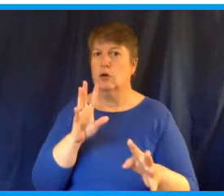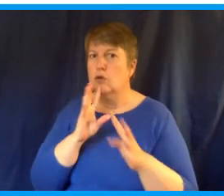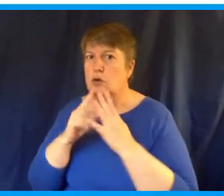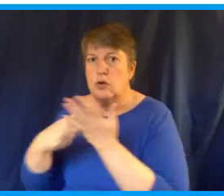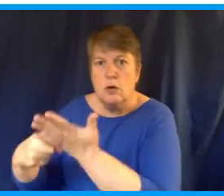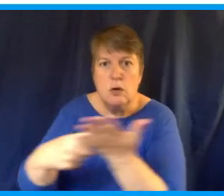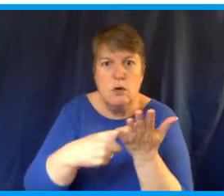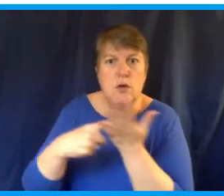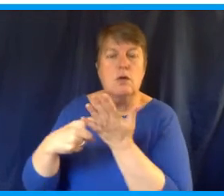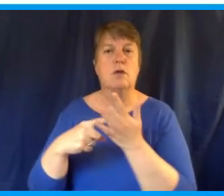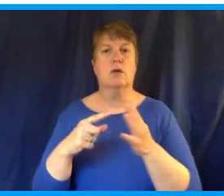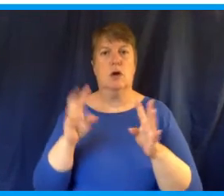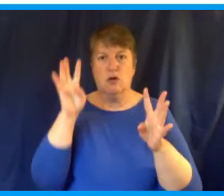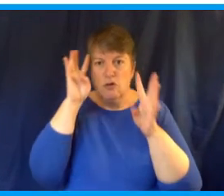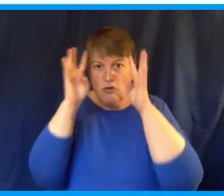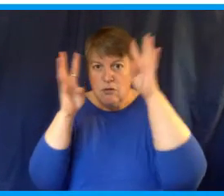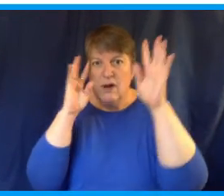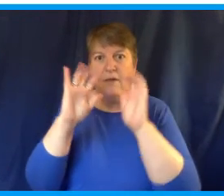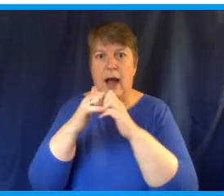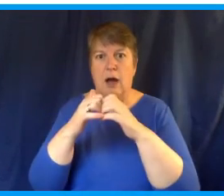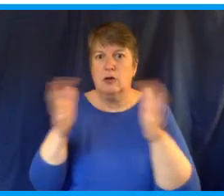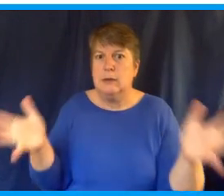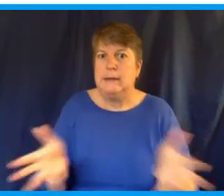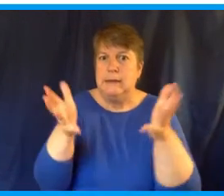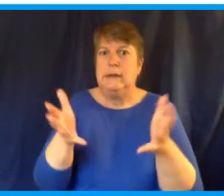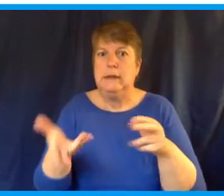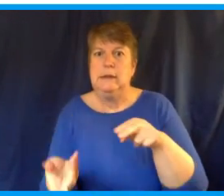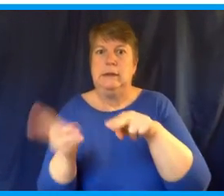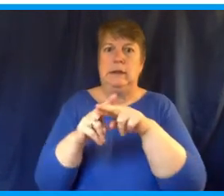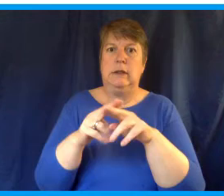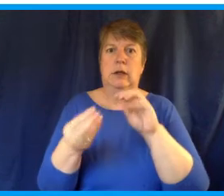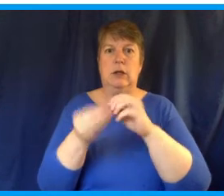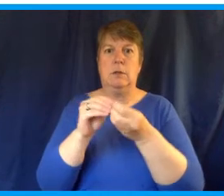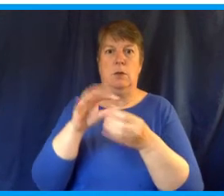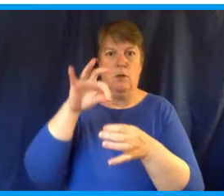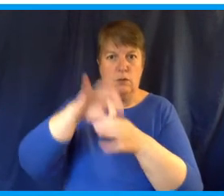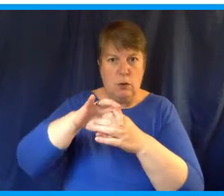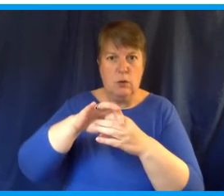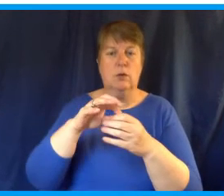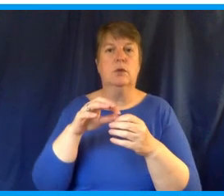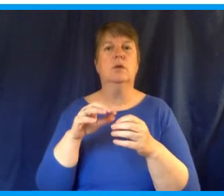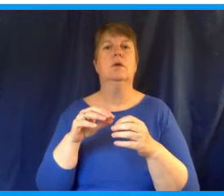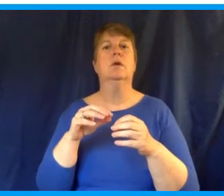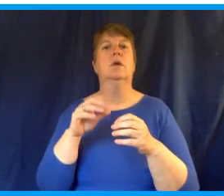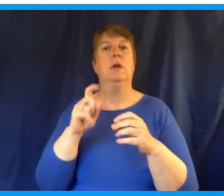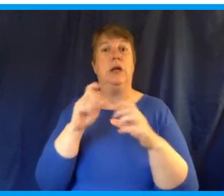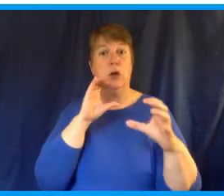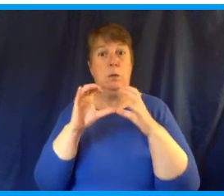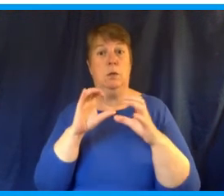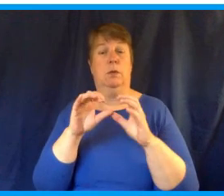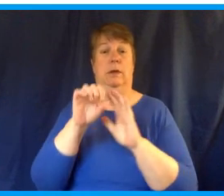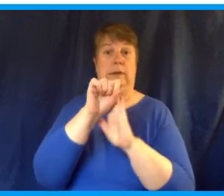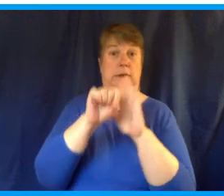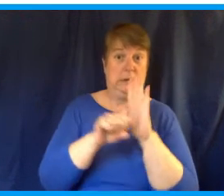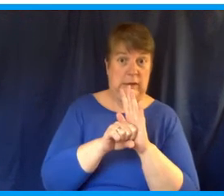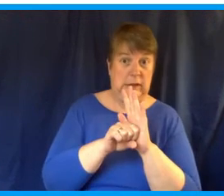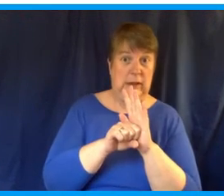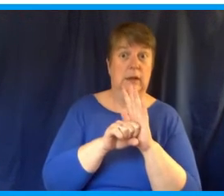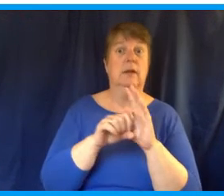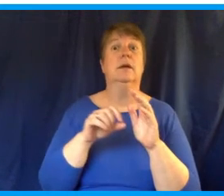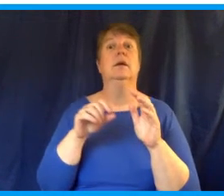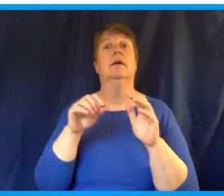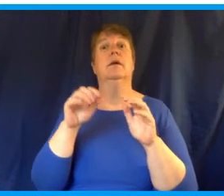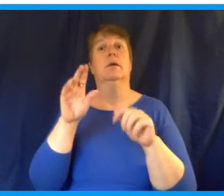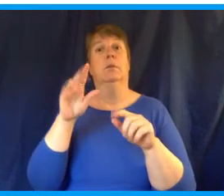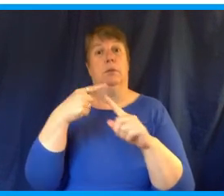sure that we are reaching out throughout our communities and our state to make sure people vote, and to make sure that people vote